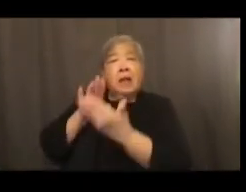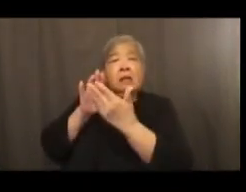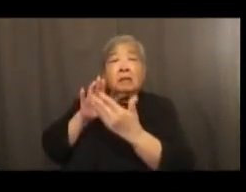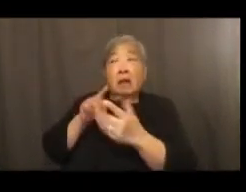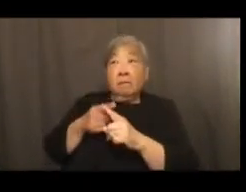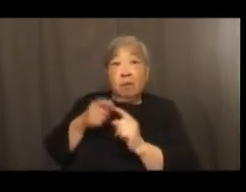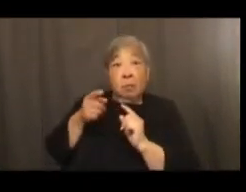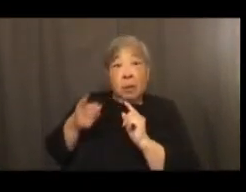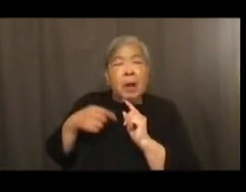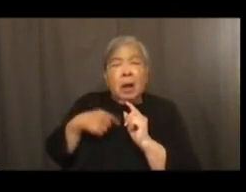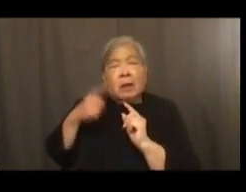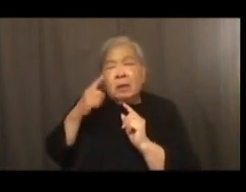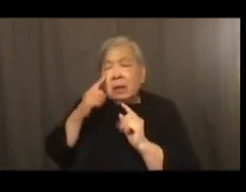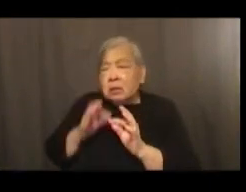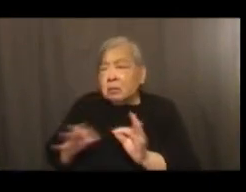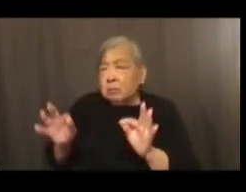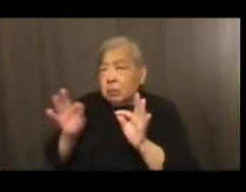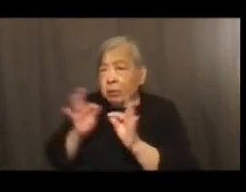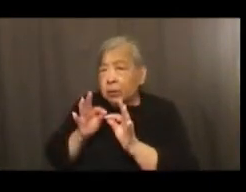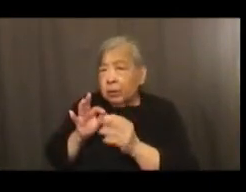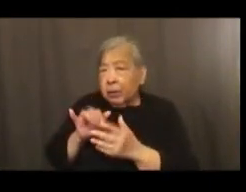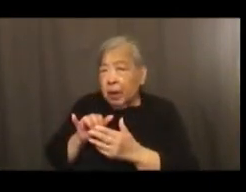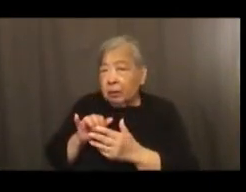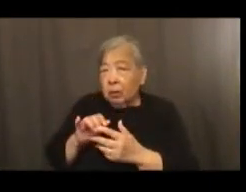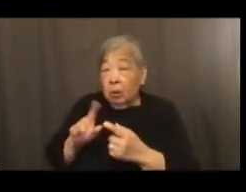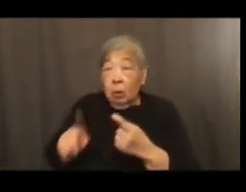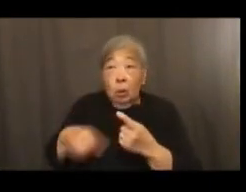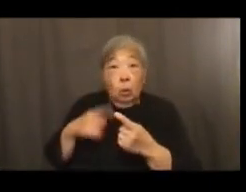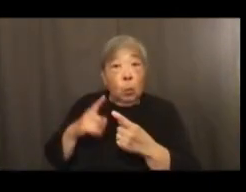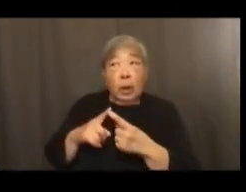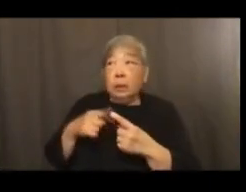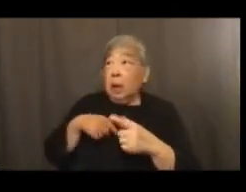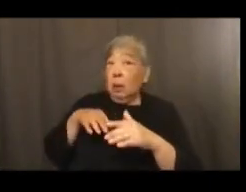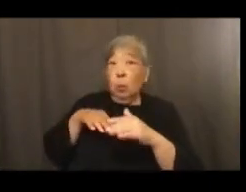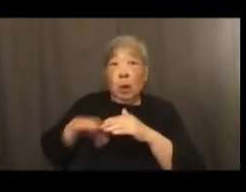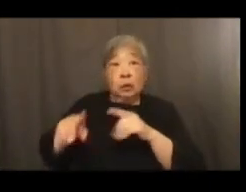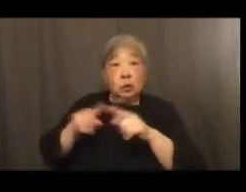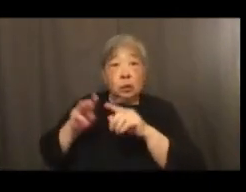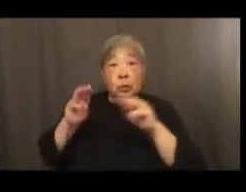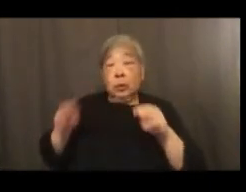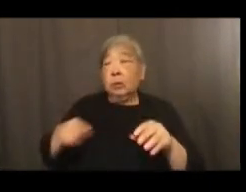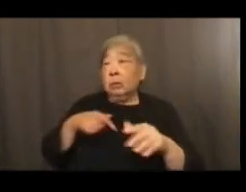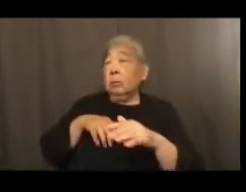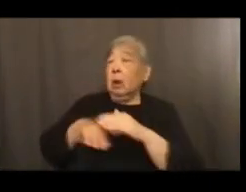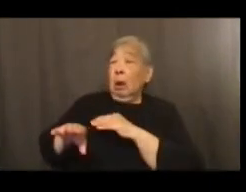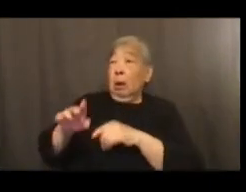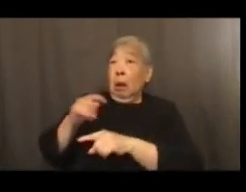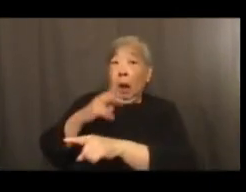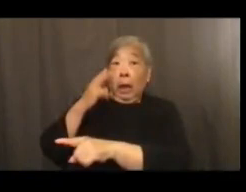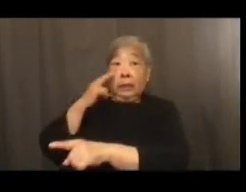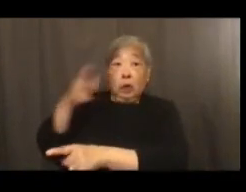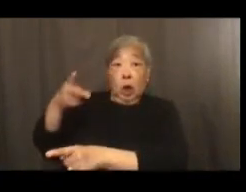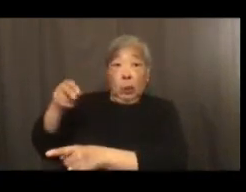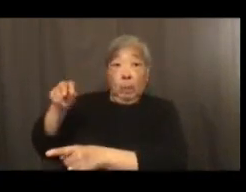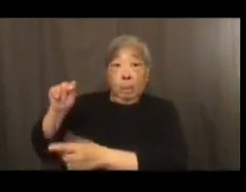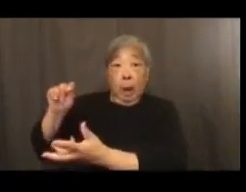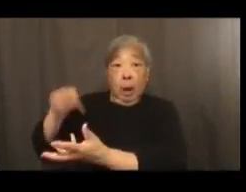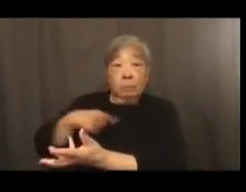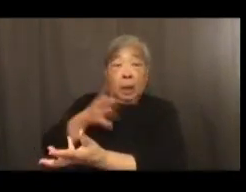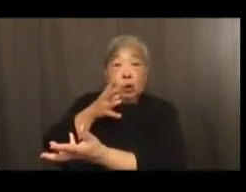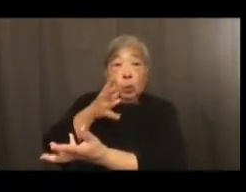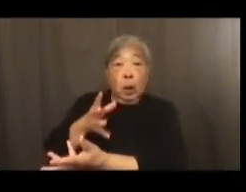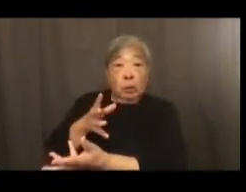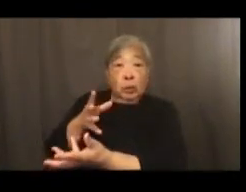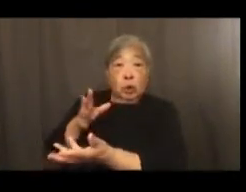I think it's really important, you know, when I walked into the museum and saw basically the pot my grandmother cooked all her good food in, I saw